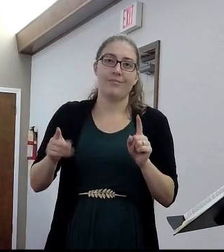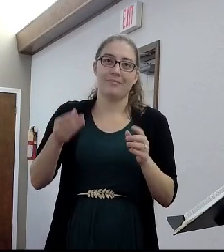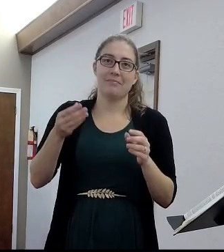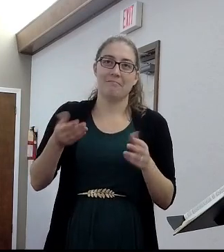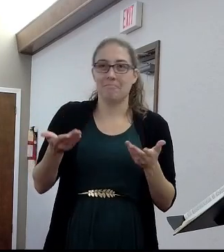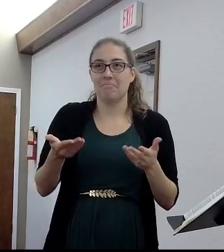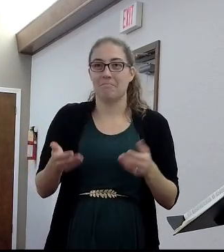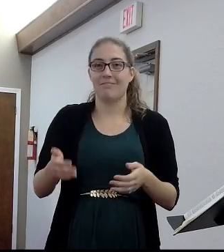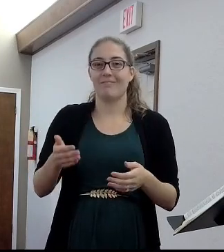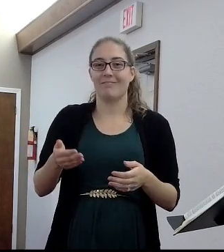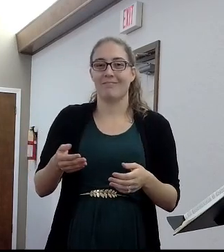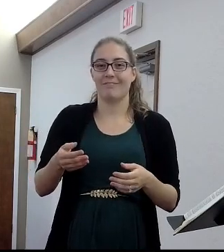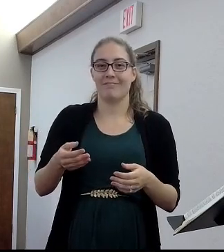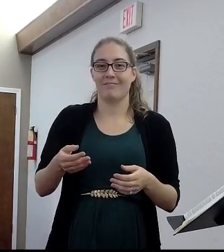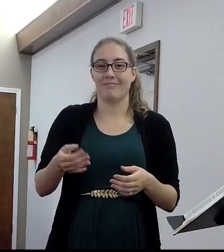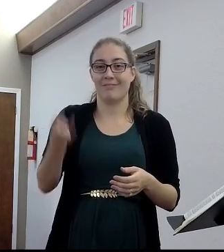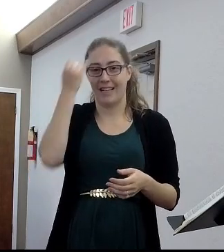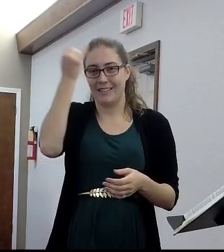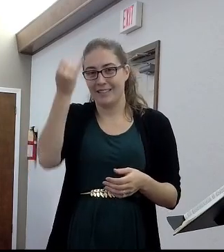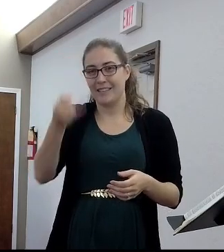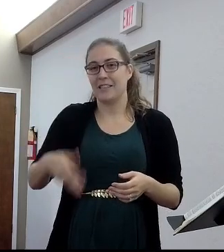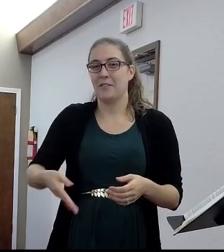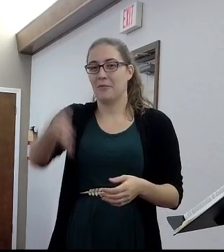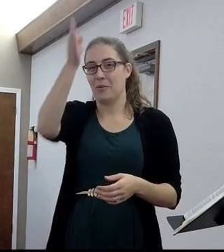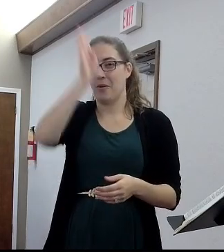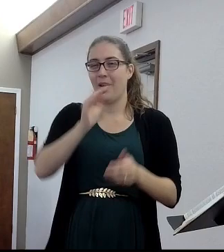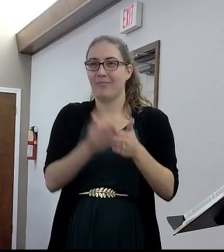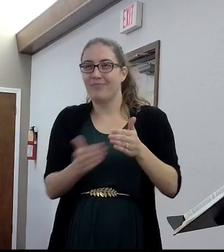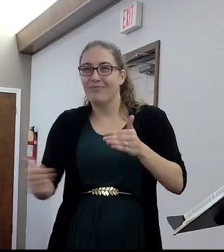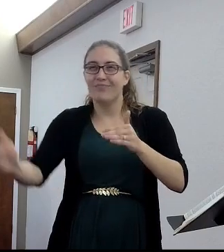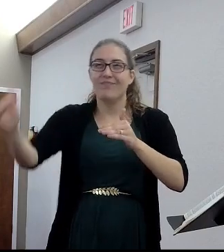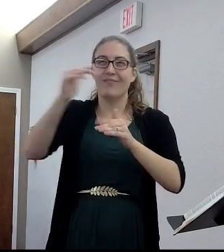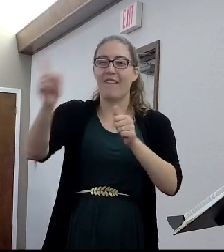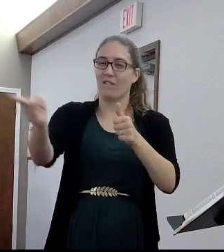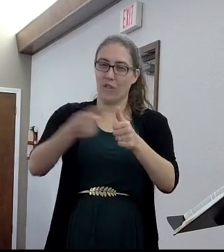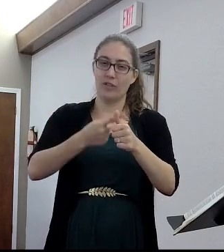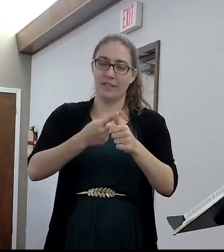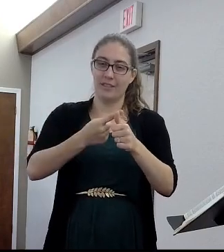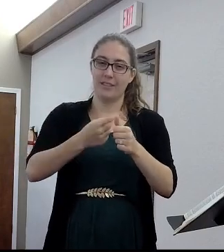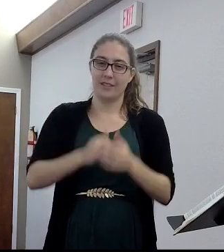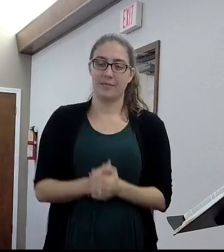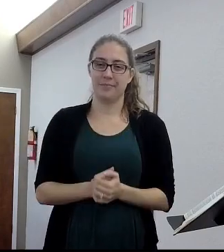so I might as well move right into it. Let's pray and ask God to do something wonderful. We'll look at this last little thing.